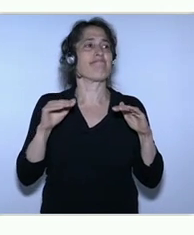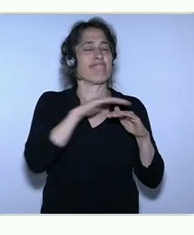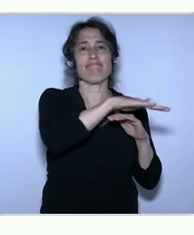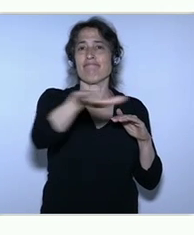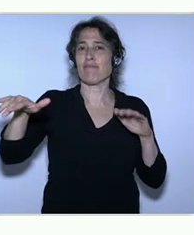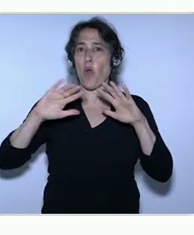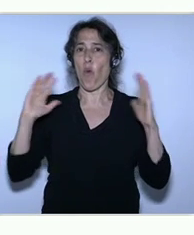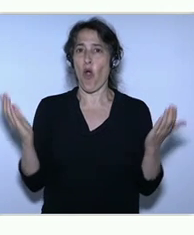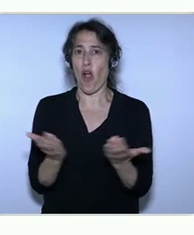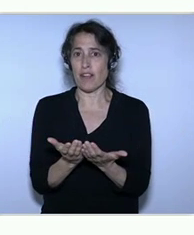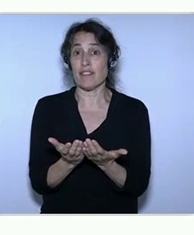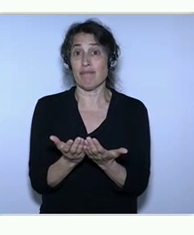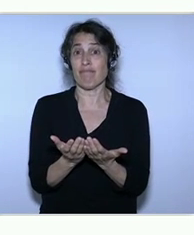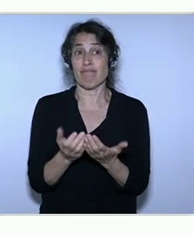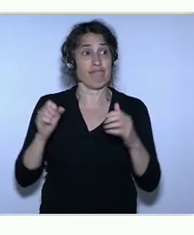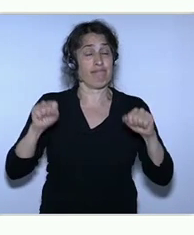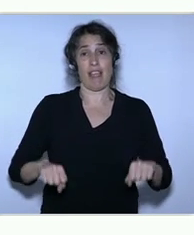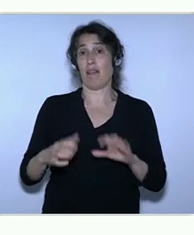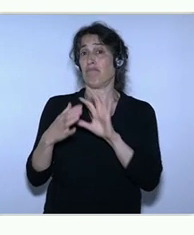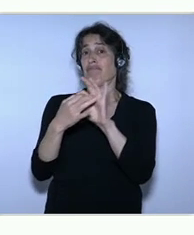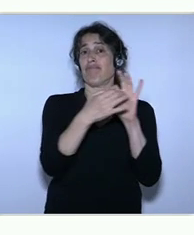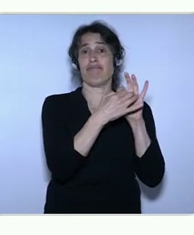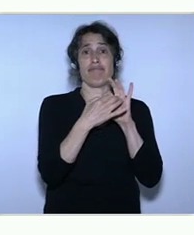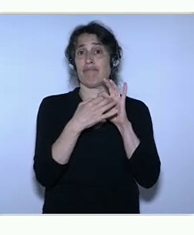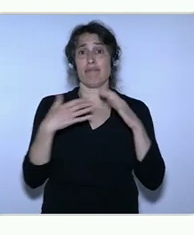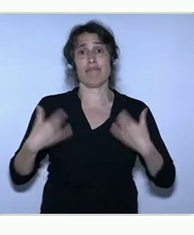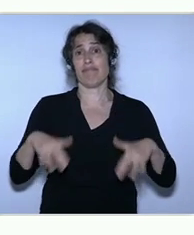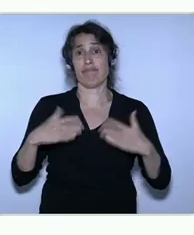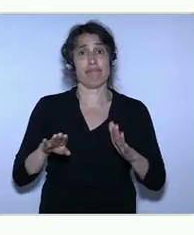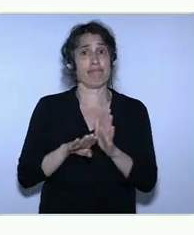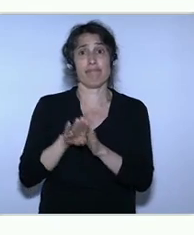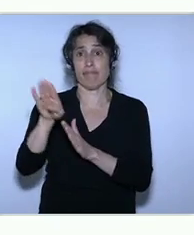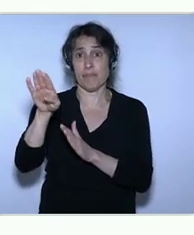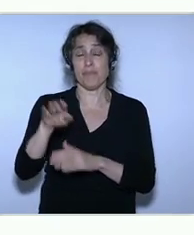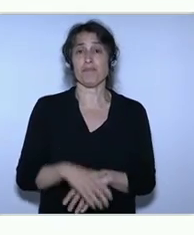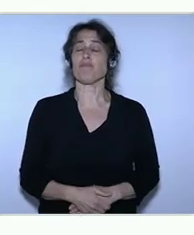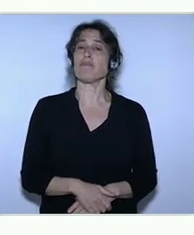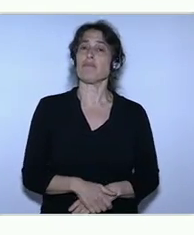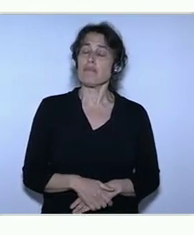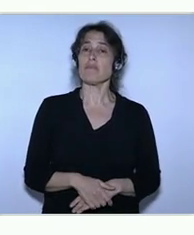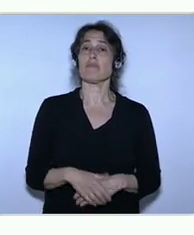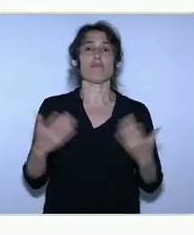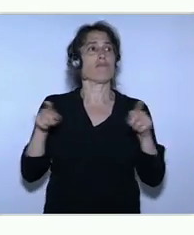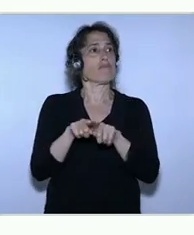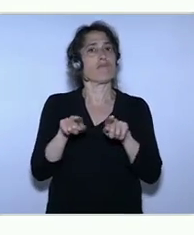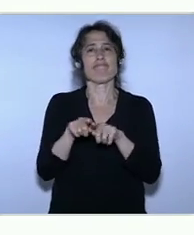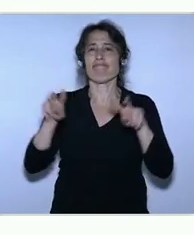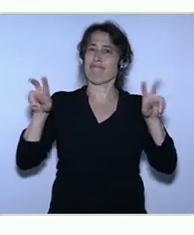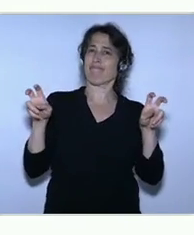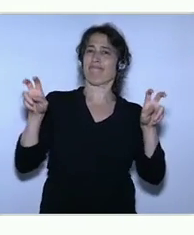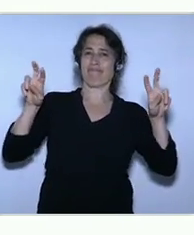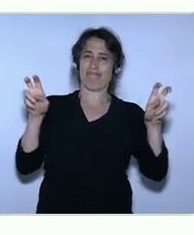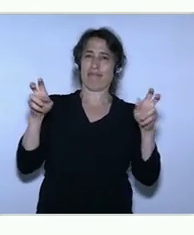And this is a big difference, it means that this vision of having a massive market out there, the butter market of the world,